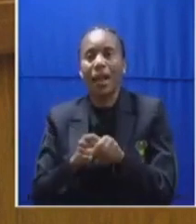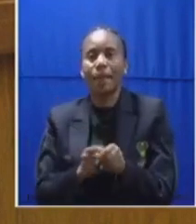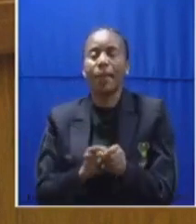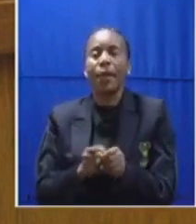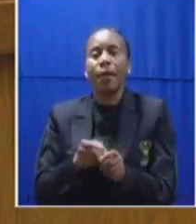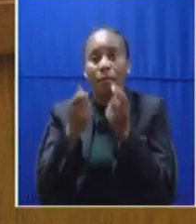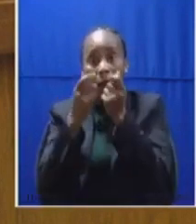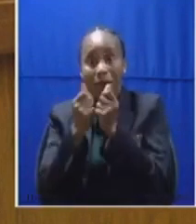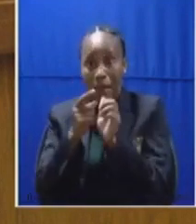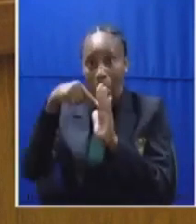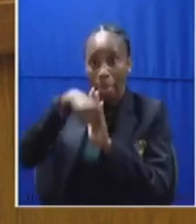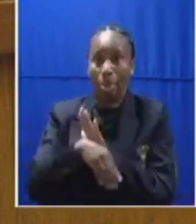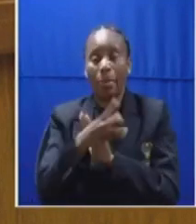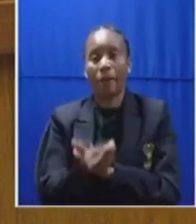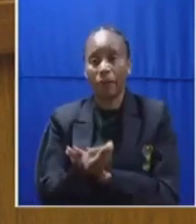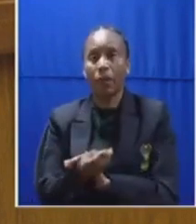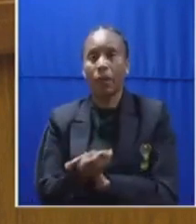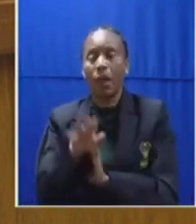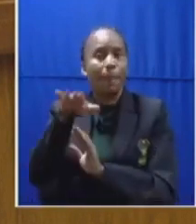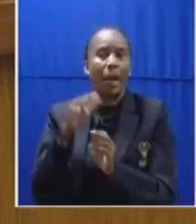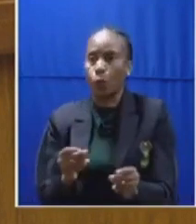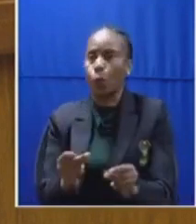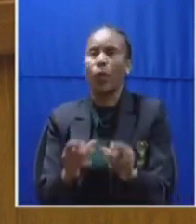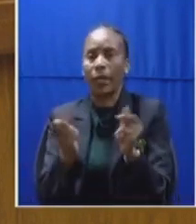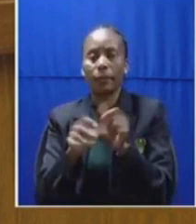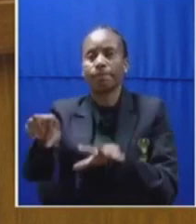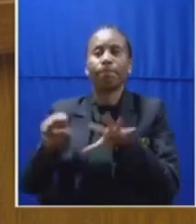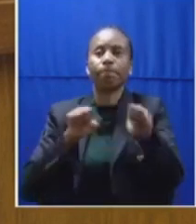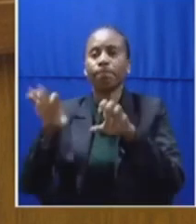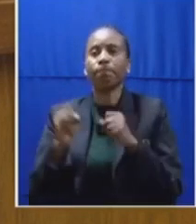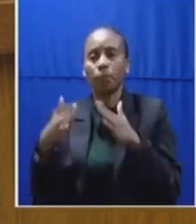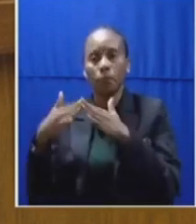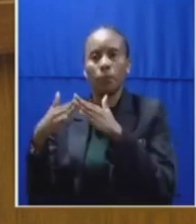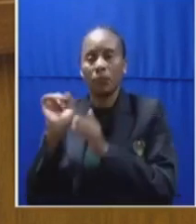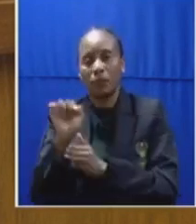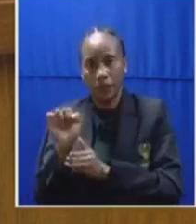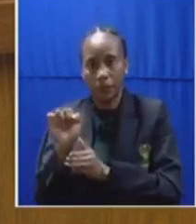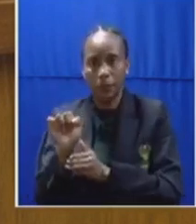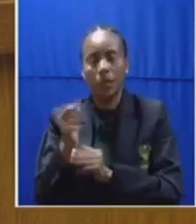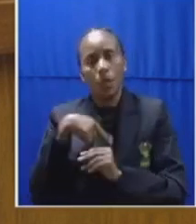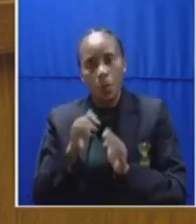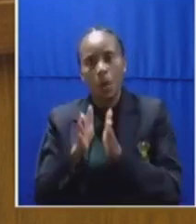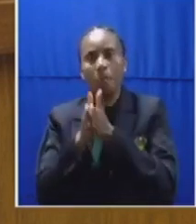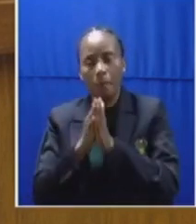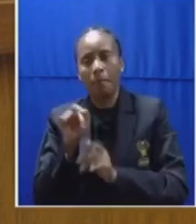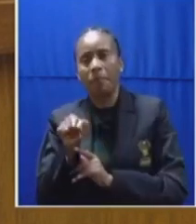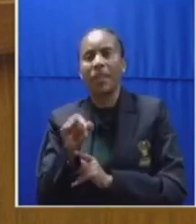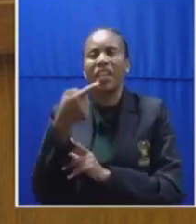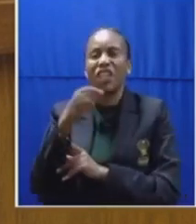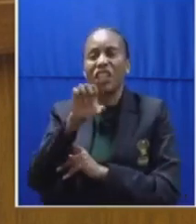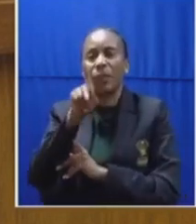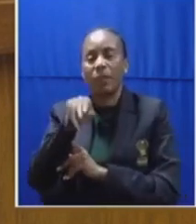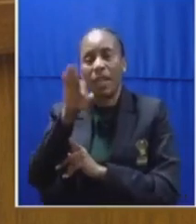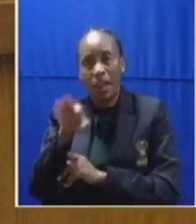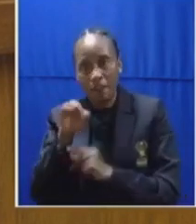difficulties banks are so quick to repress their properties. We have called on GEPF and the PIC to work together to